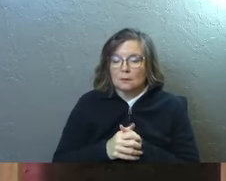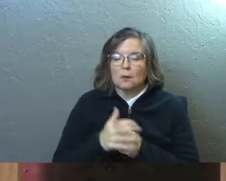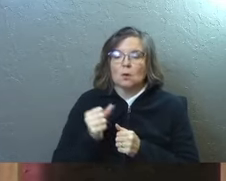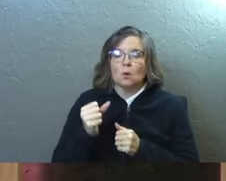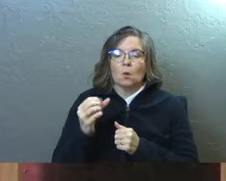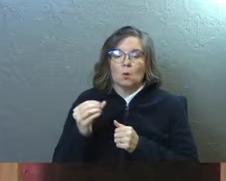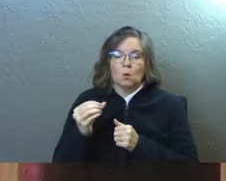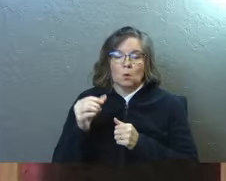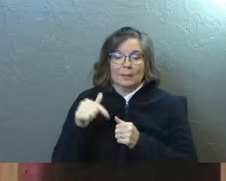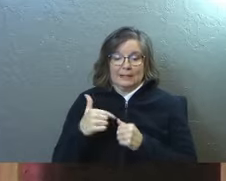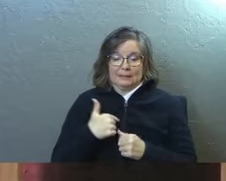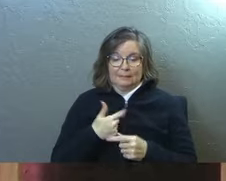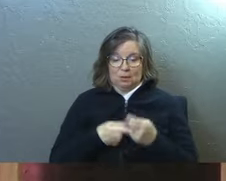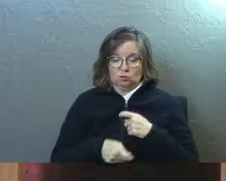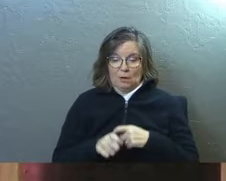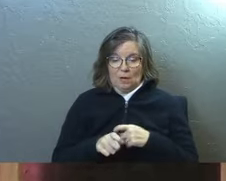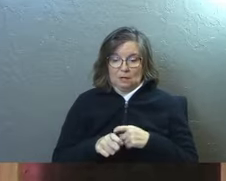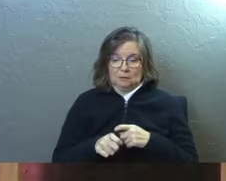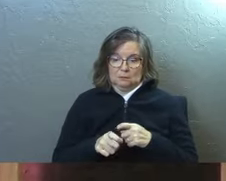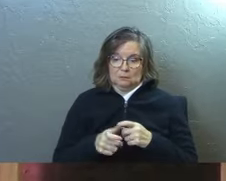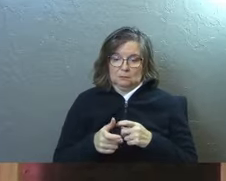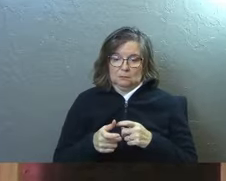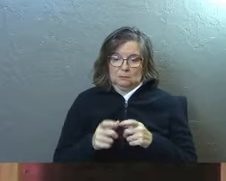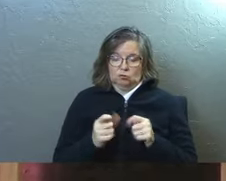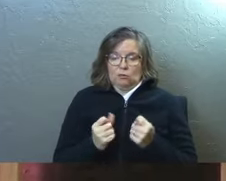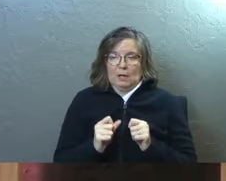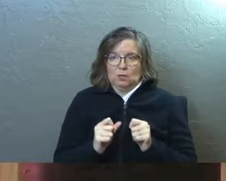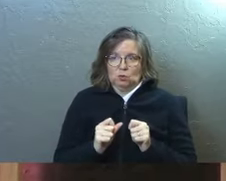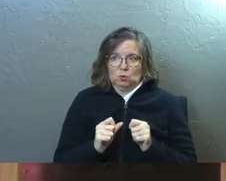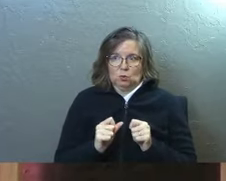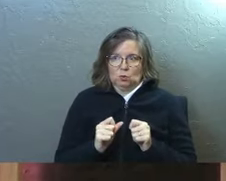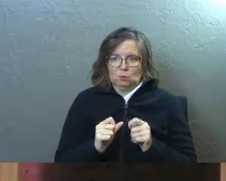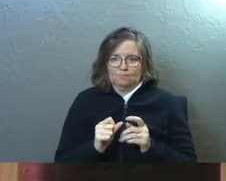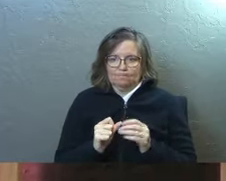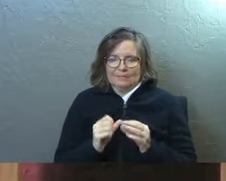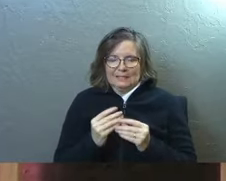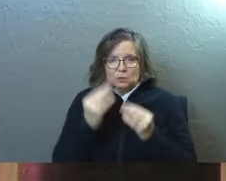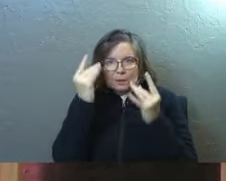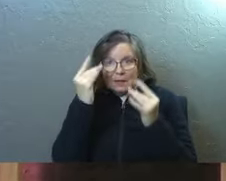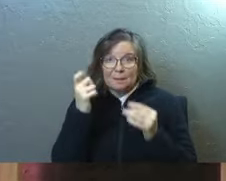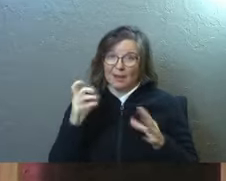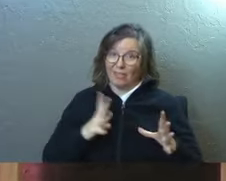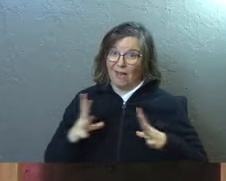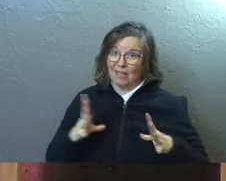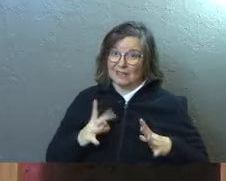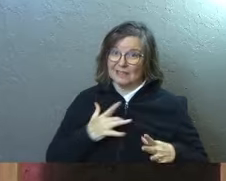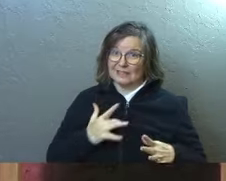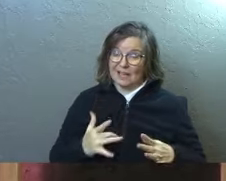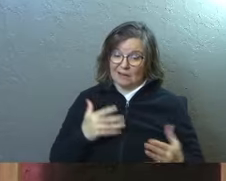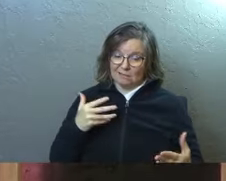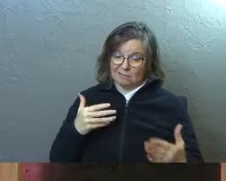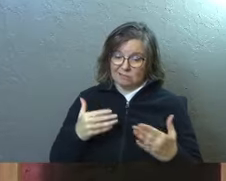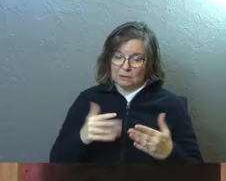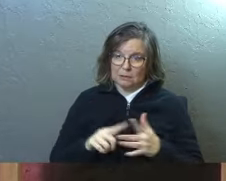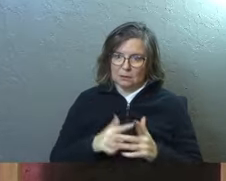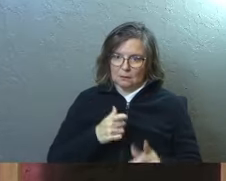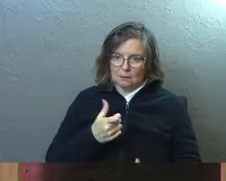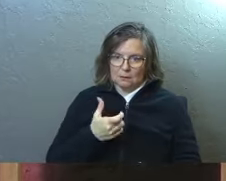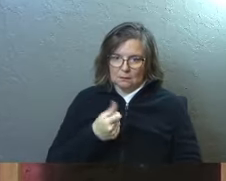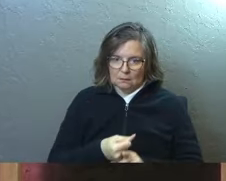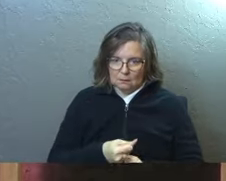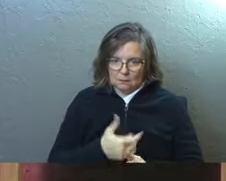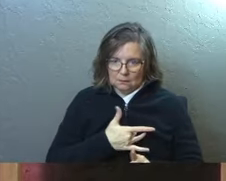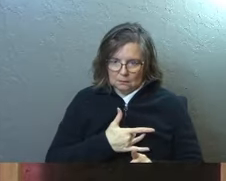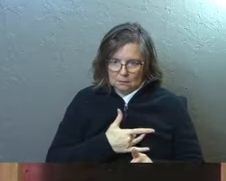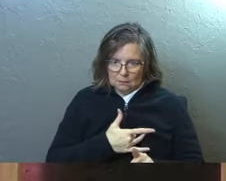So this is me trying to stir this up because the holidays stir it up, don't they? It's part of the reason we're talking about it today